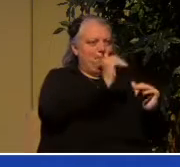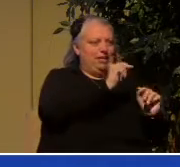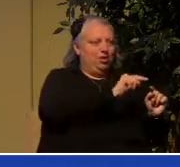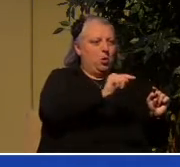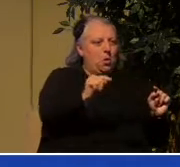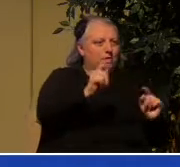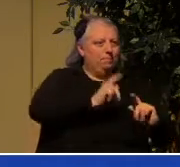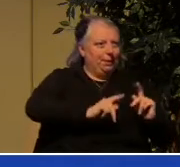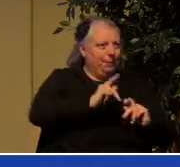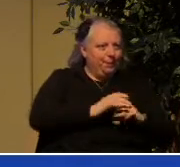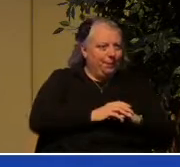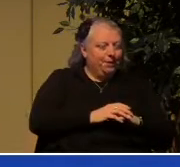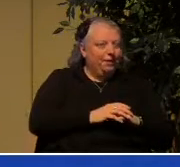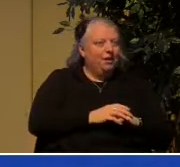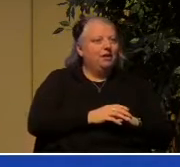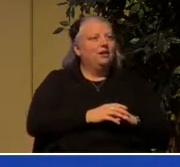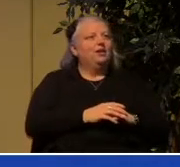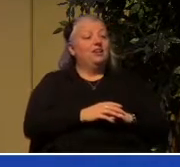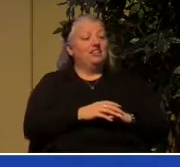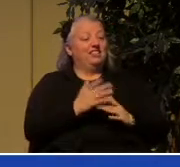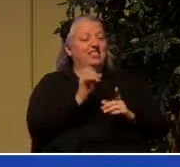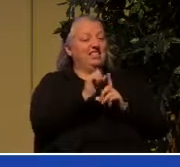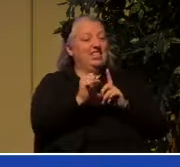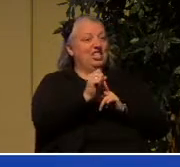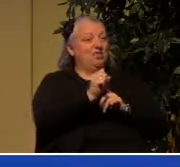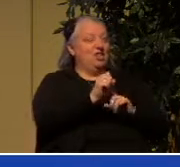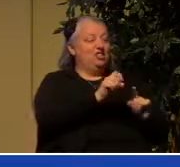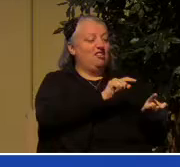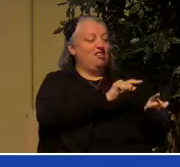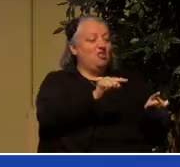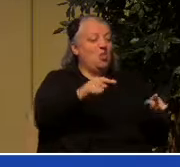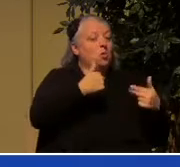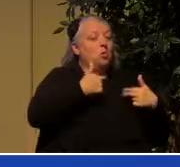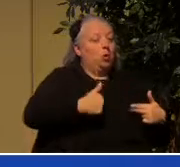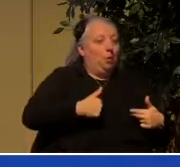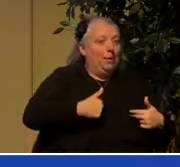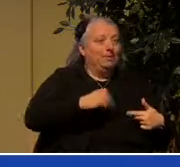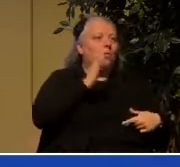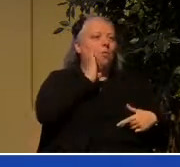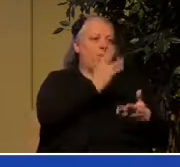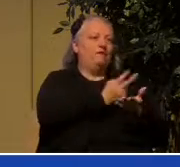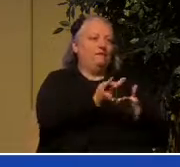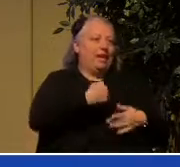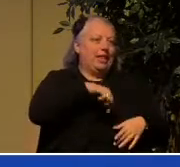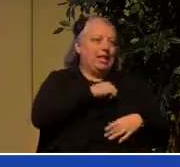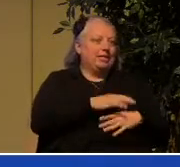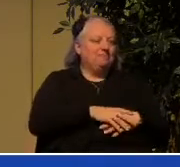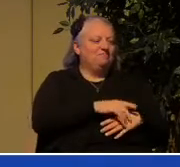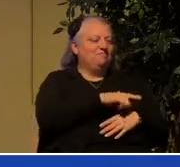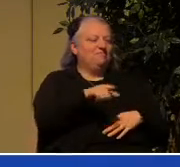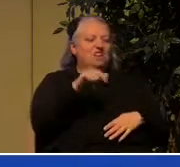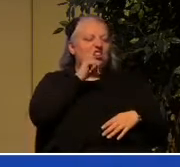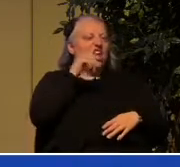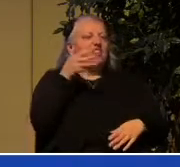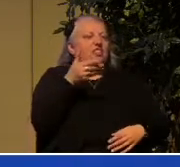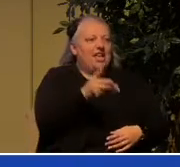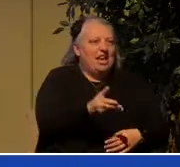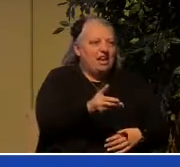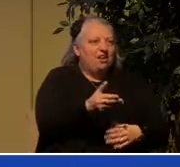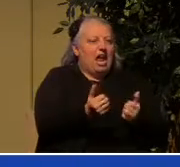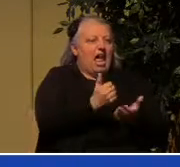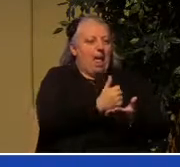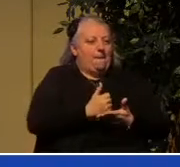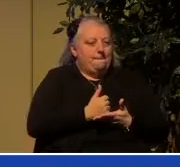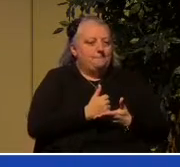And there are situations when those people fail us or when those people aren't there for us, then God